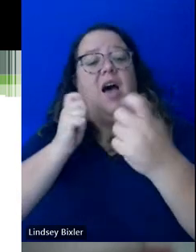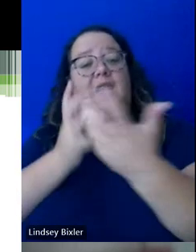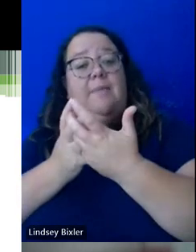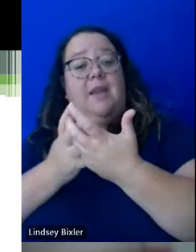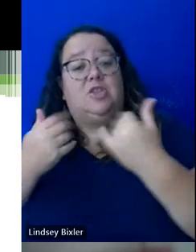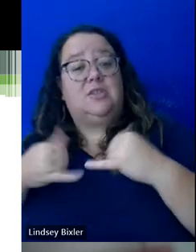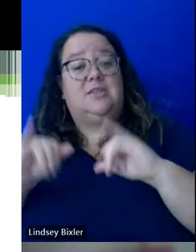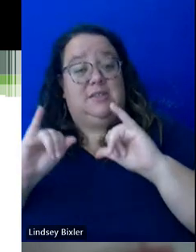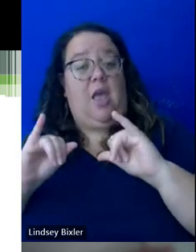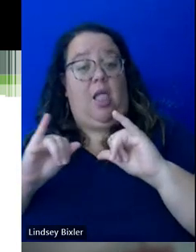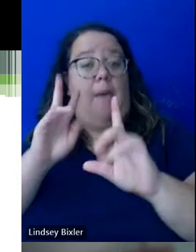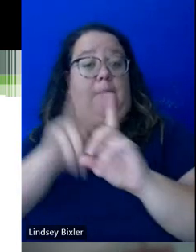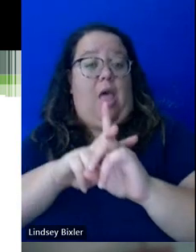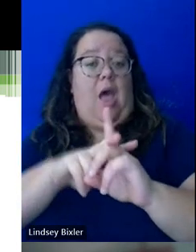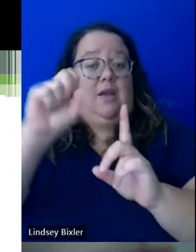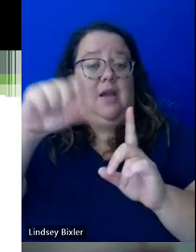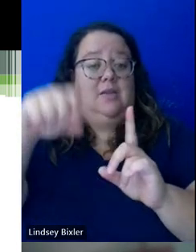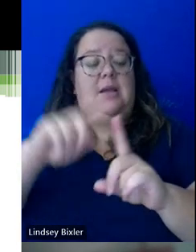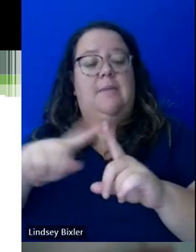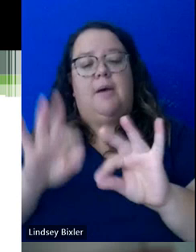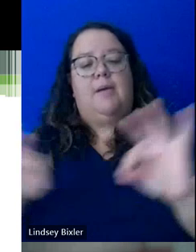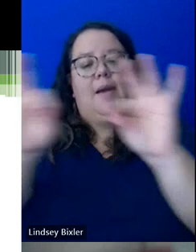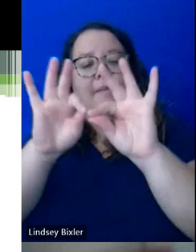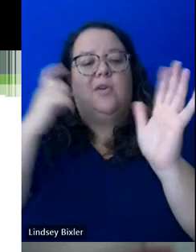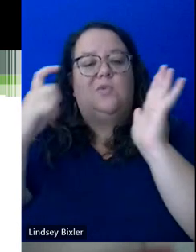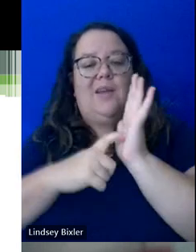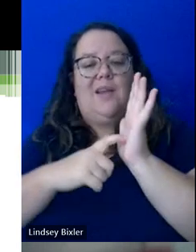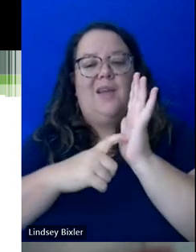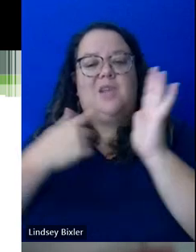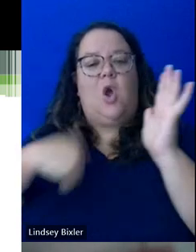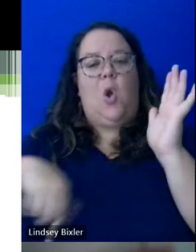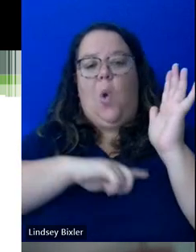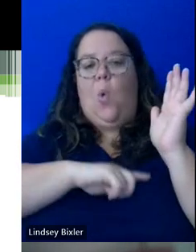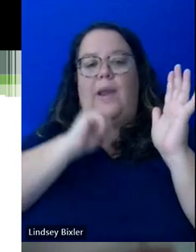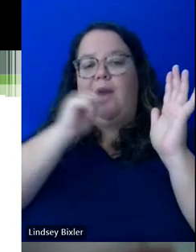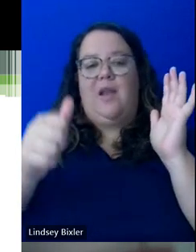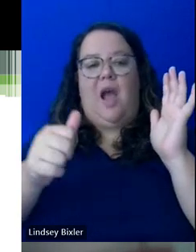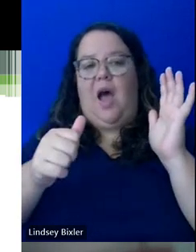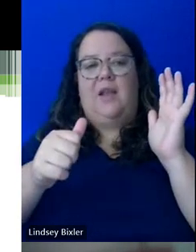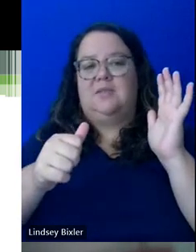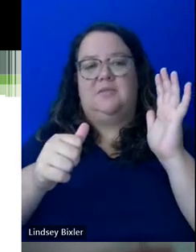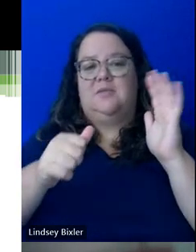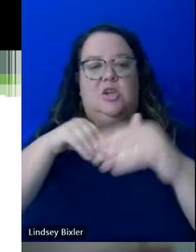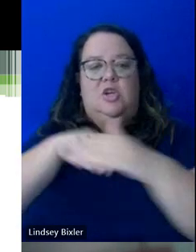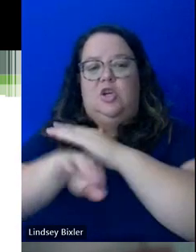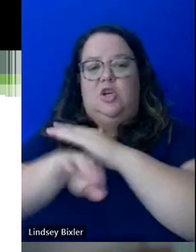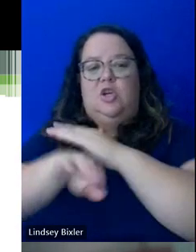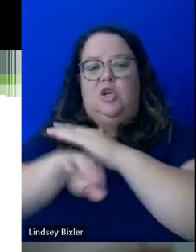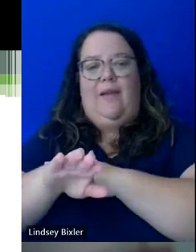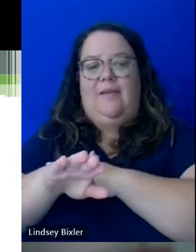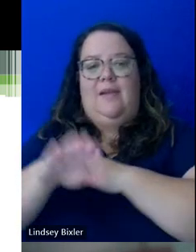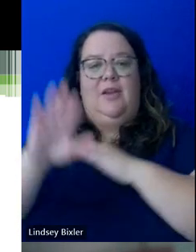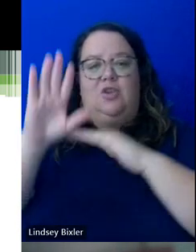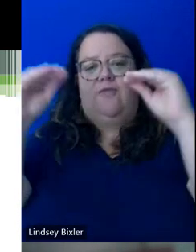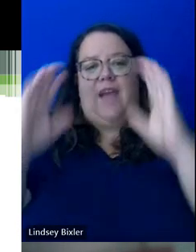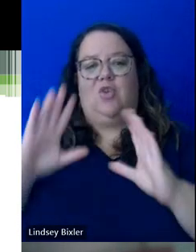settings, but it's important to recognize that, you know, we are not going to go in to a faculty member's